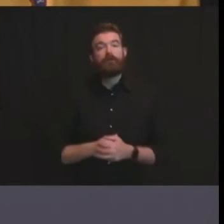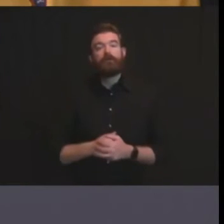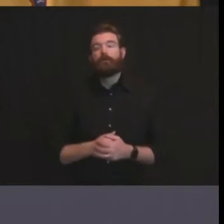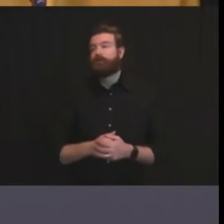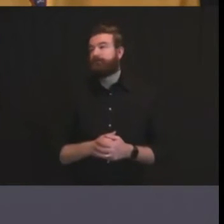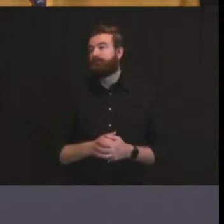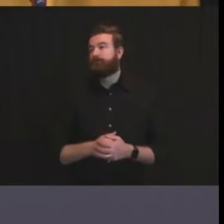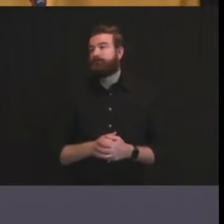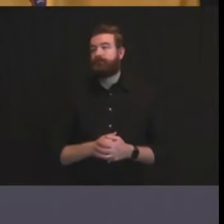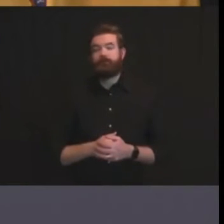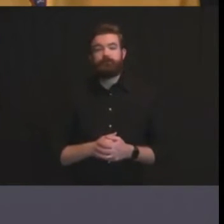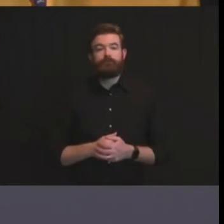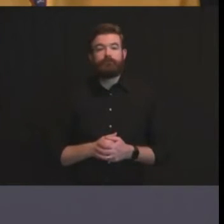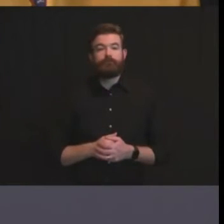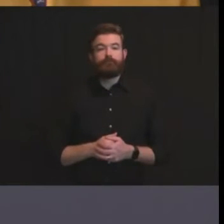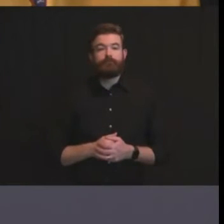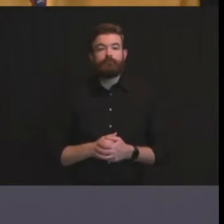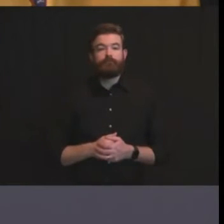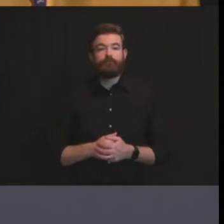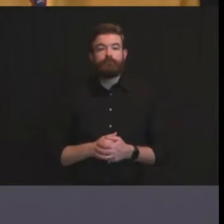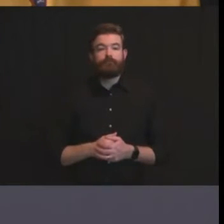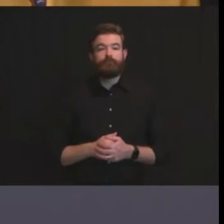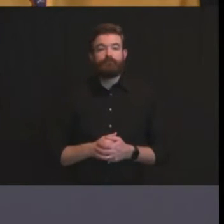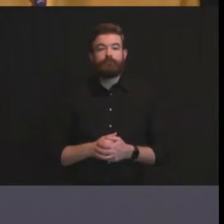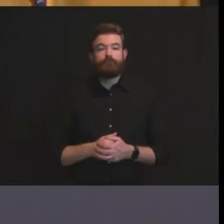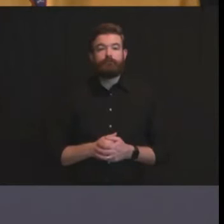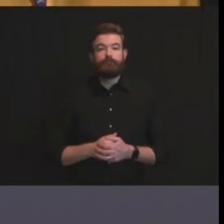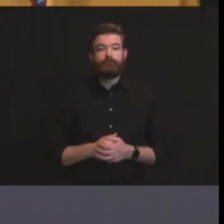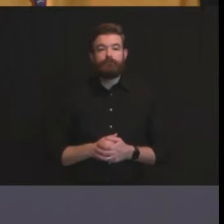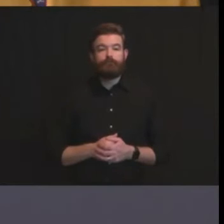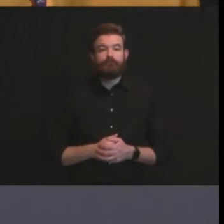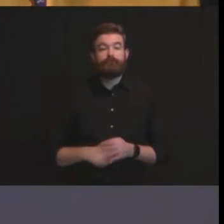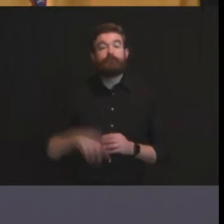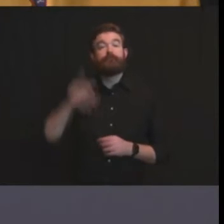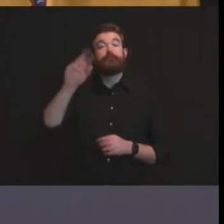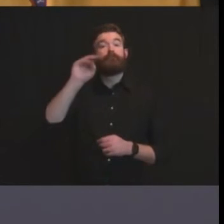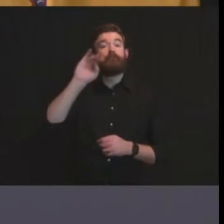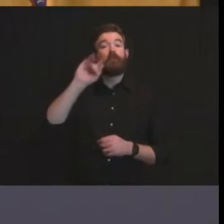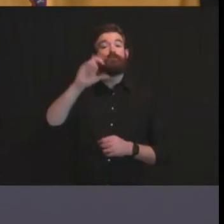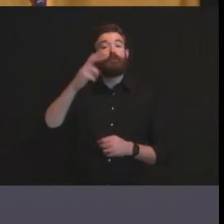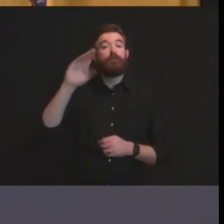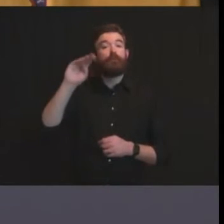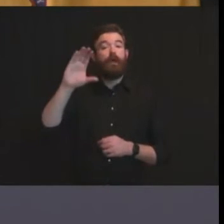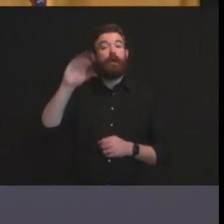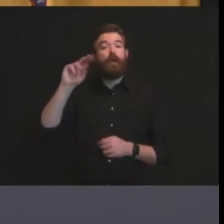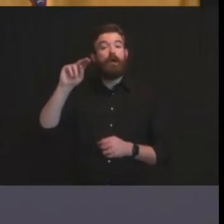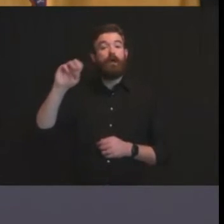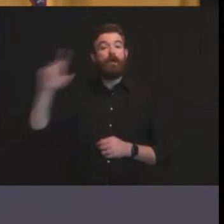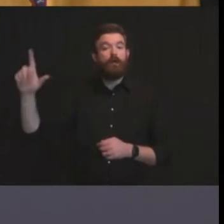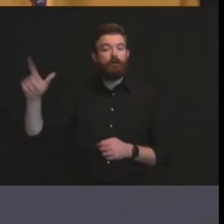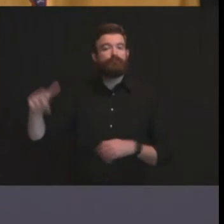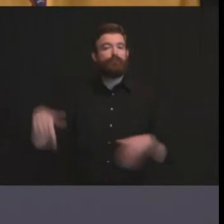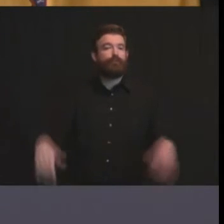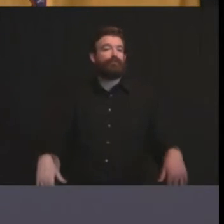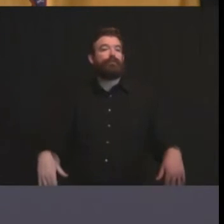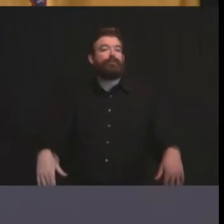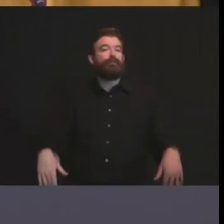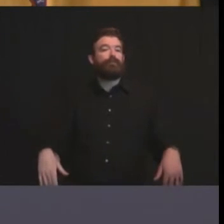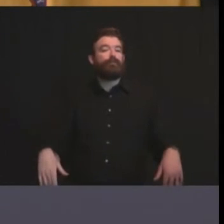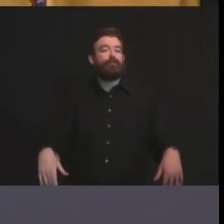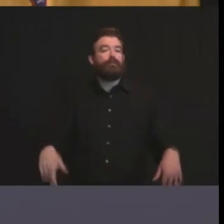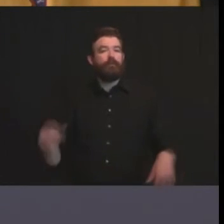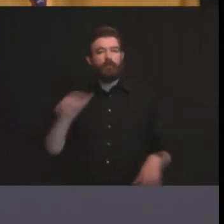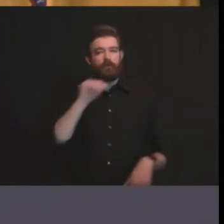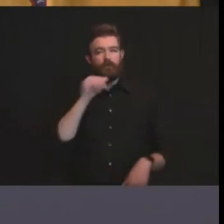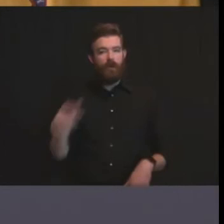long as mitch mcconnell is sitting on his hands and not getting behind a major stimulus that i believe both